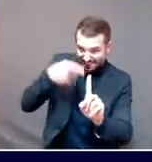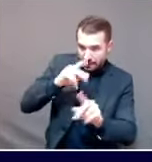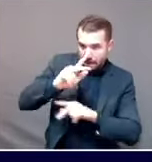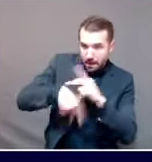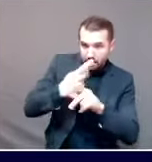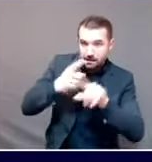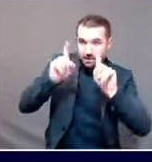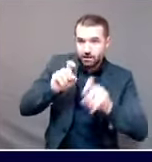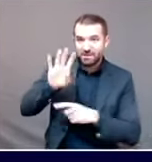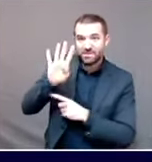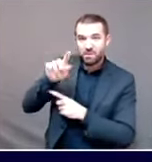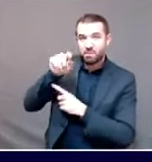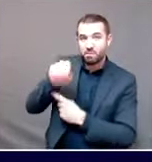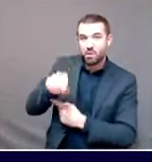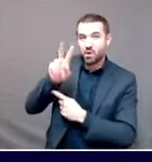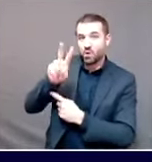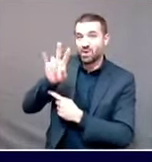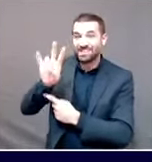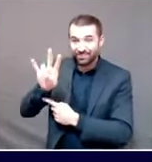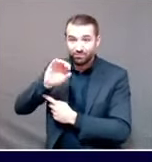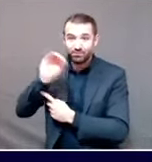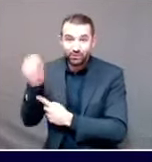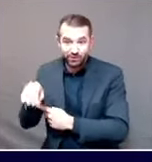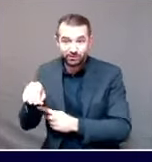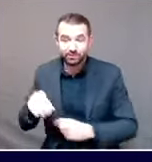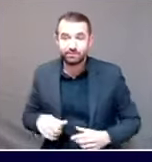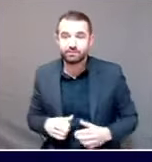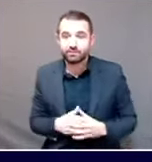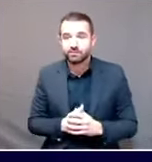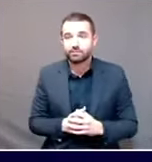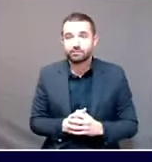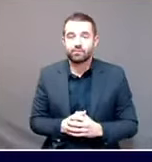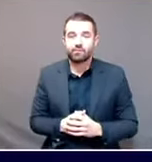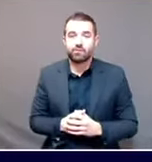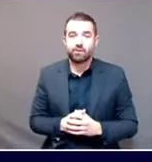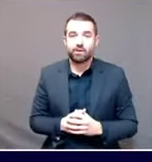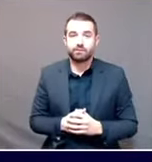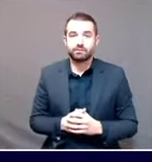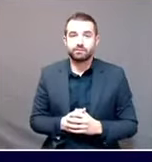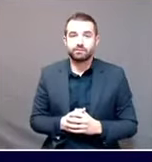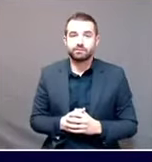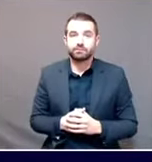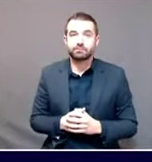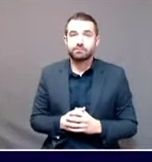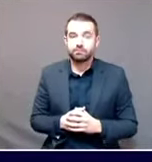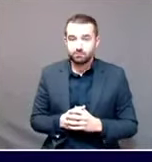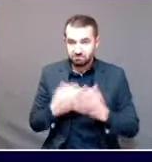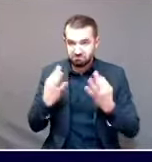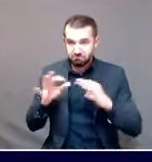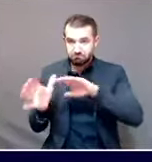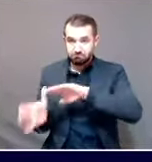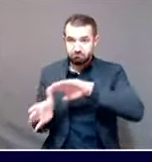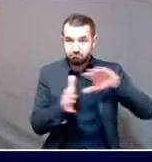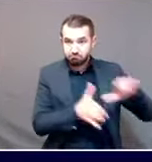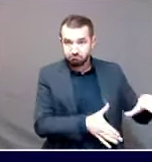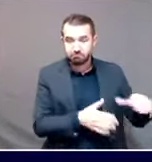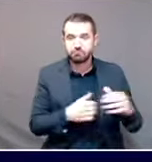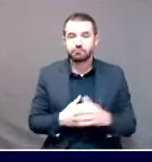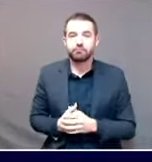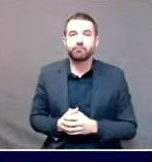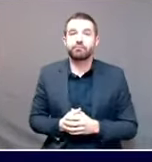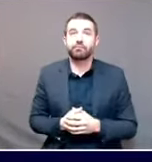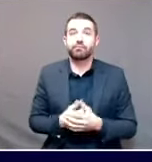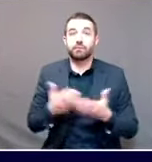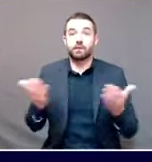Now, I'd like to take a moment to talk about a number of items that we've had going on here at Maine CDC